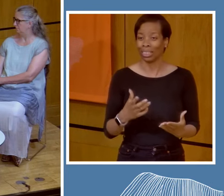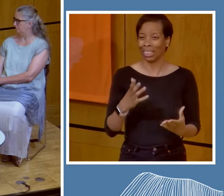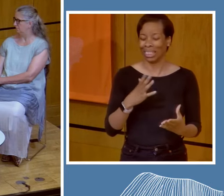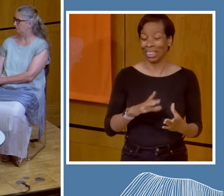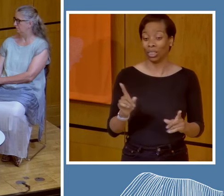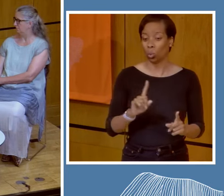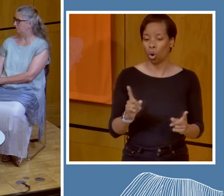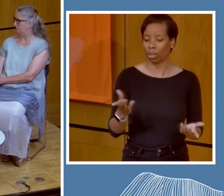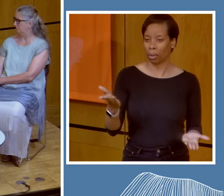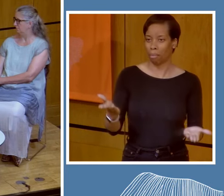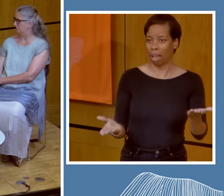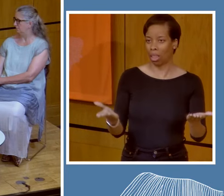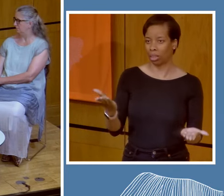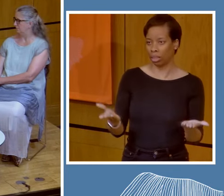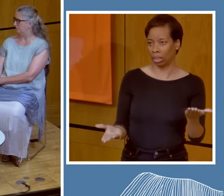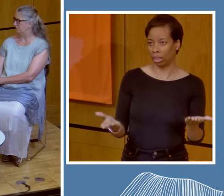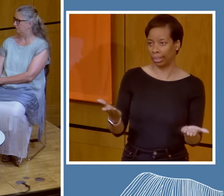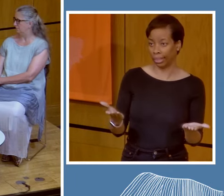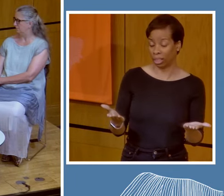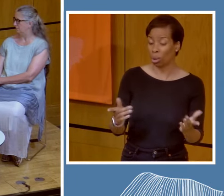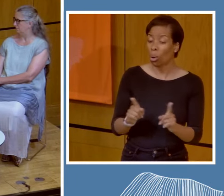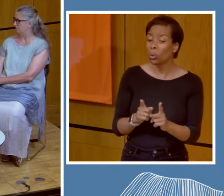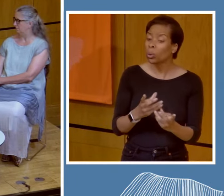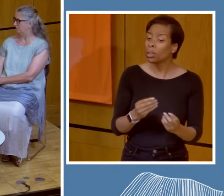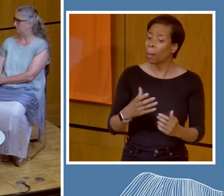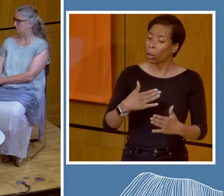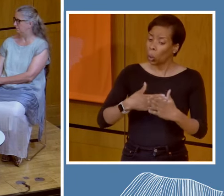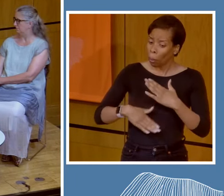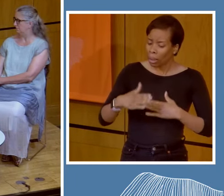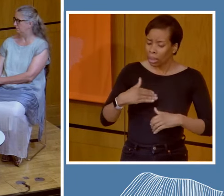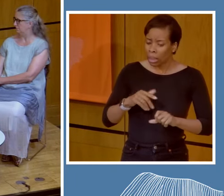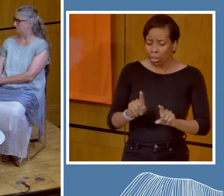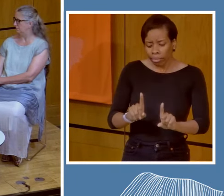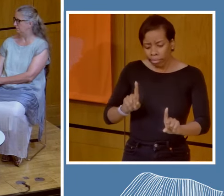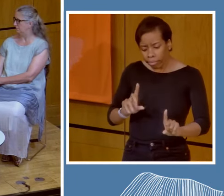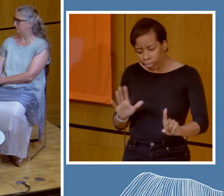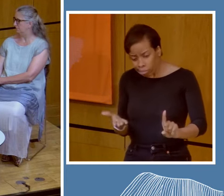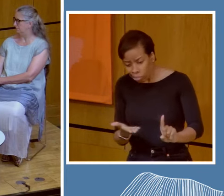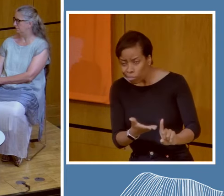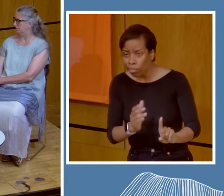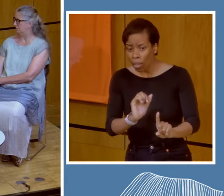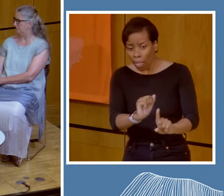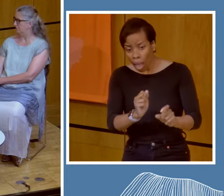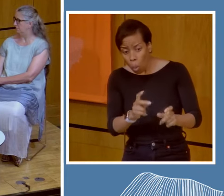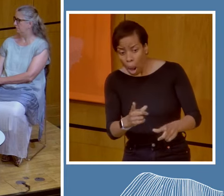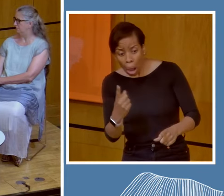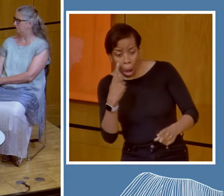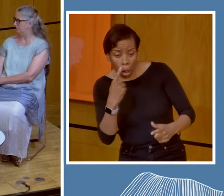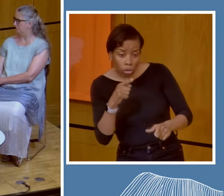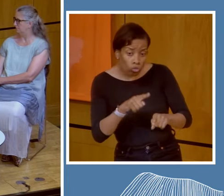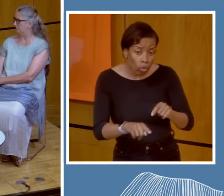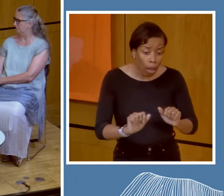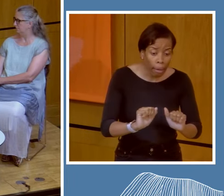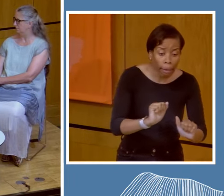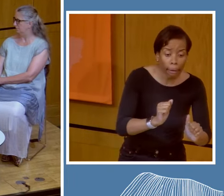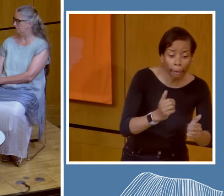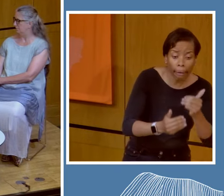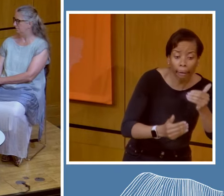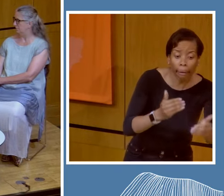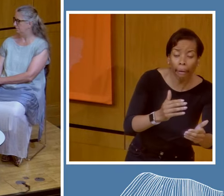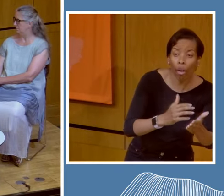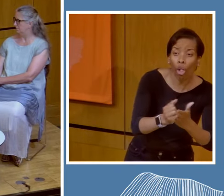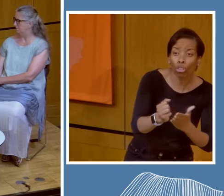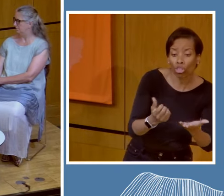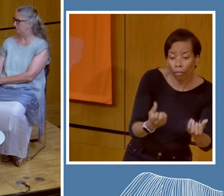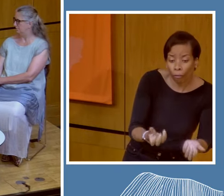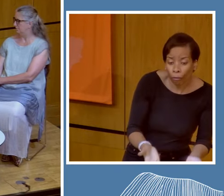balance and some humility in bringing about approaches that respect the